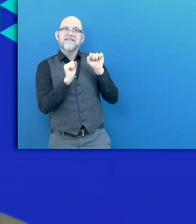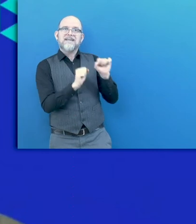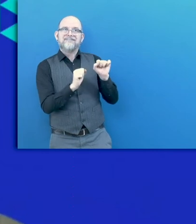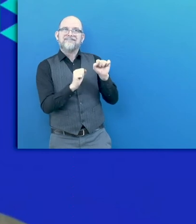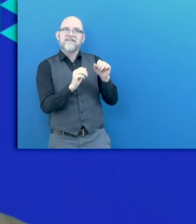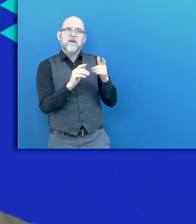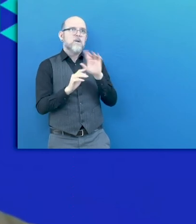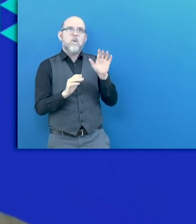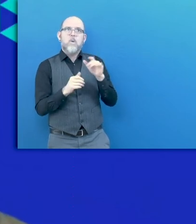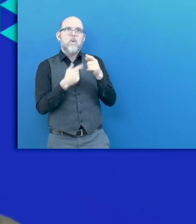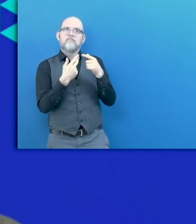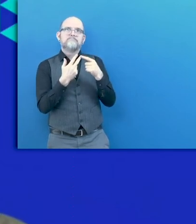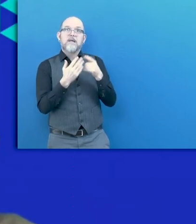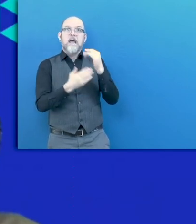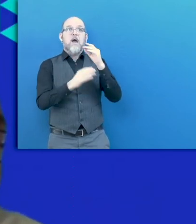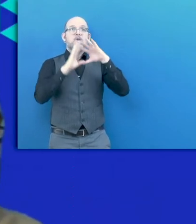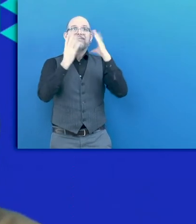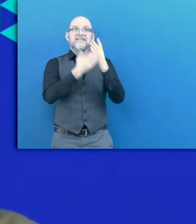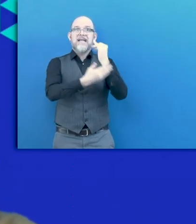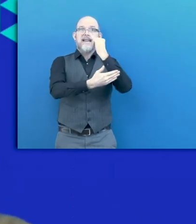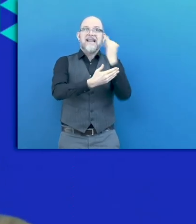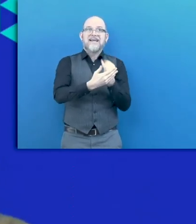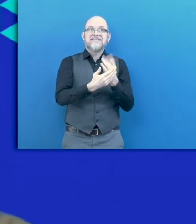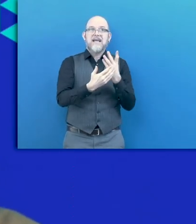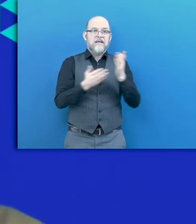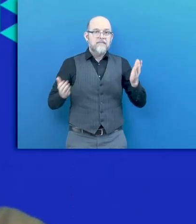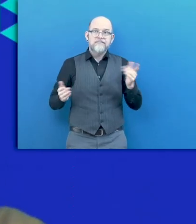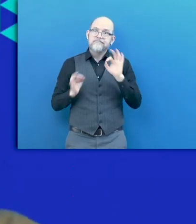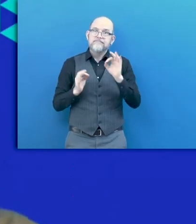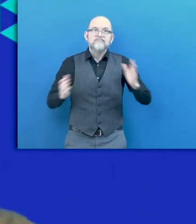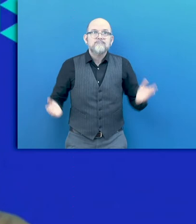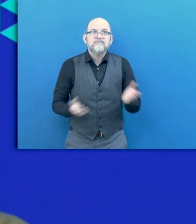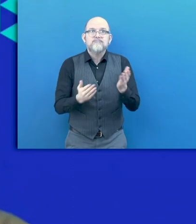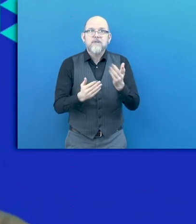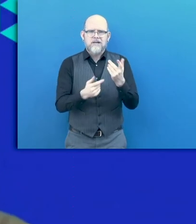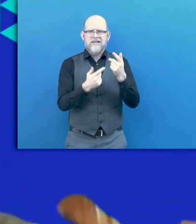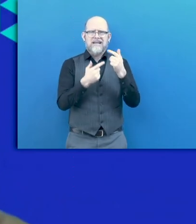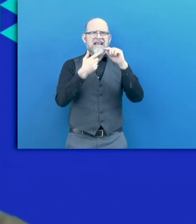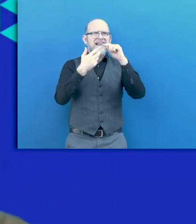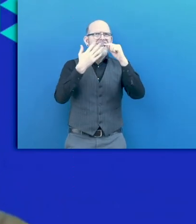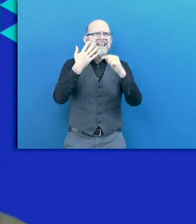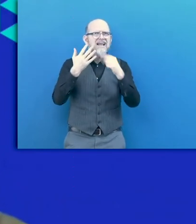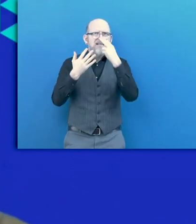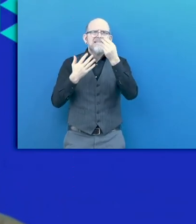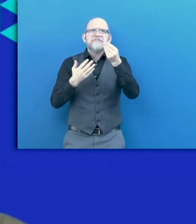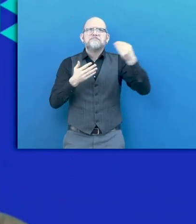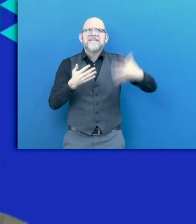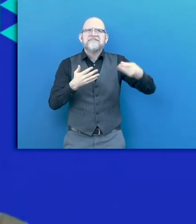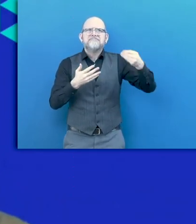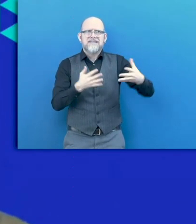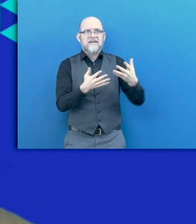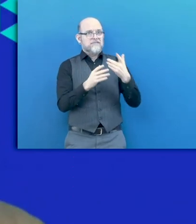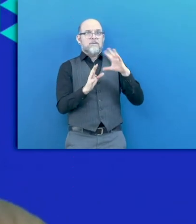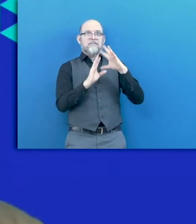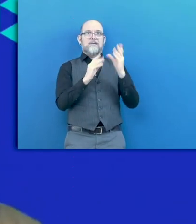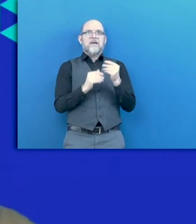in a way that it does not promote employment. We have insufficient job placement, job mediation services.